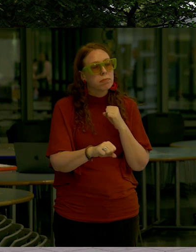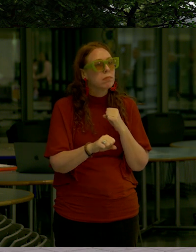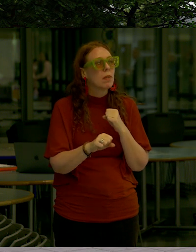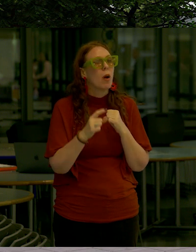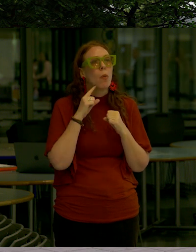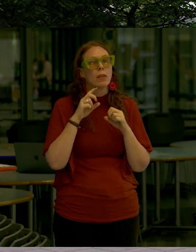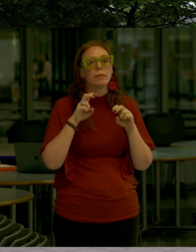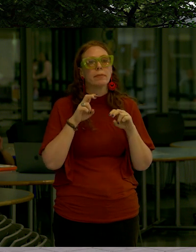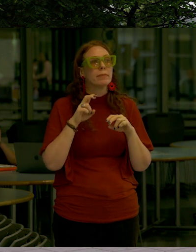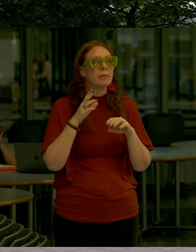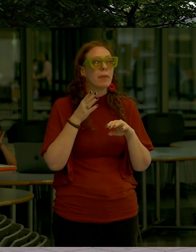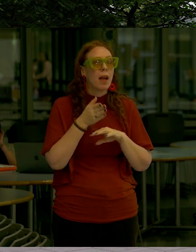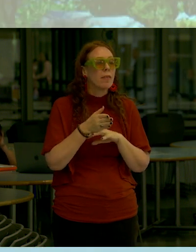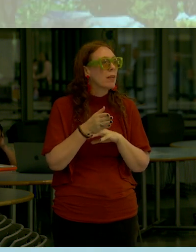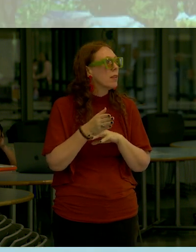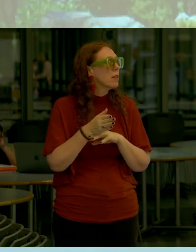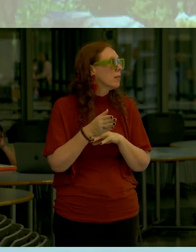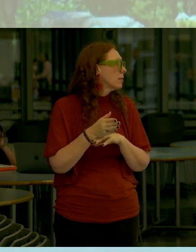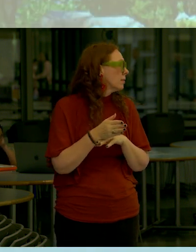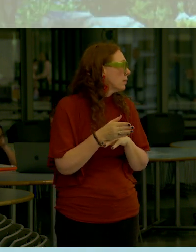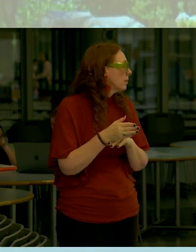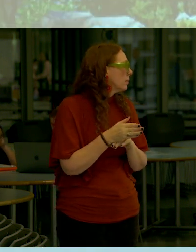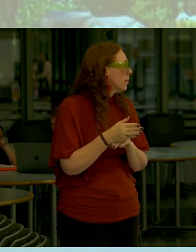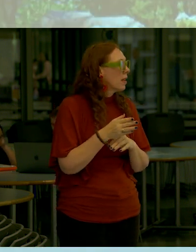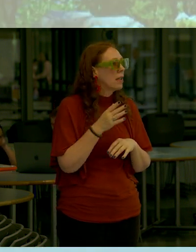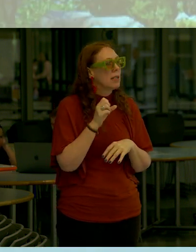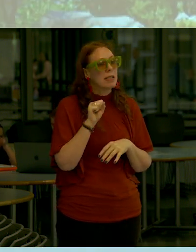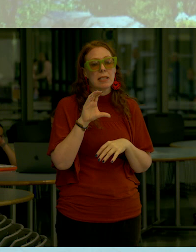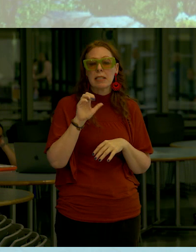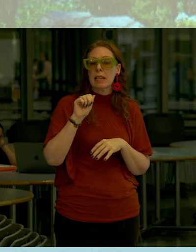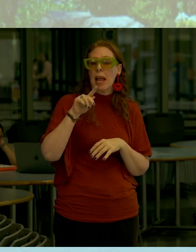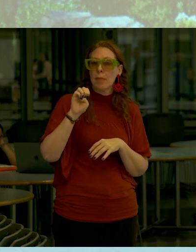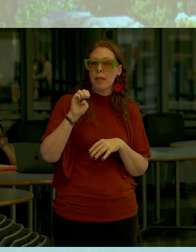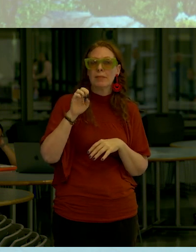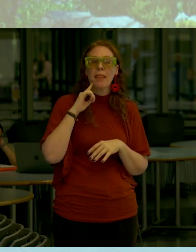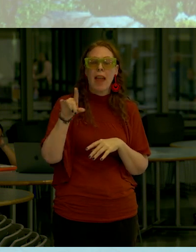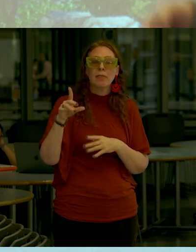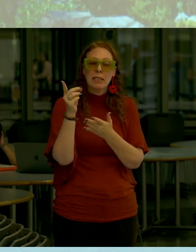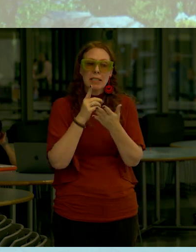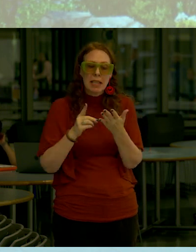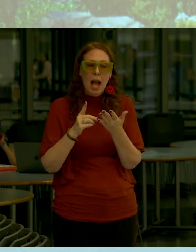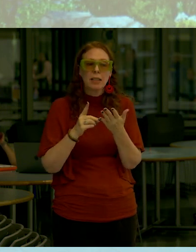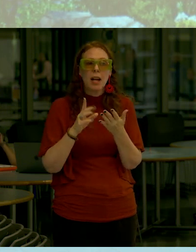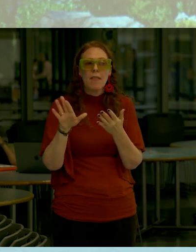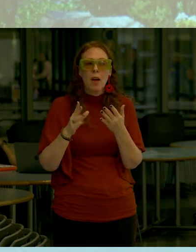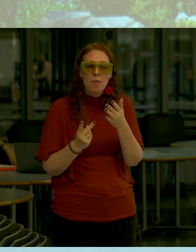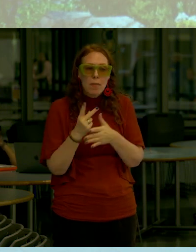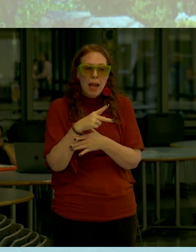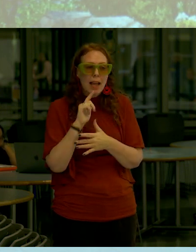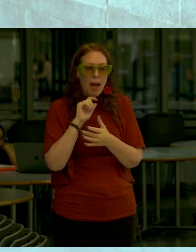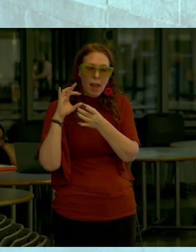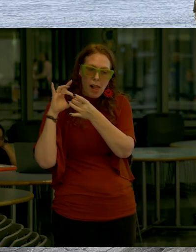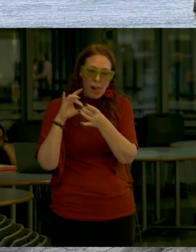our colleagues in scape there's there's design rationale for the plantings here and how they tie into the Merrimus installation